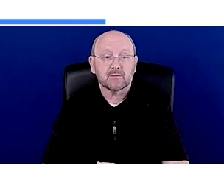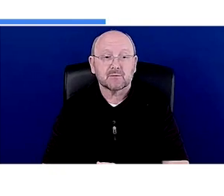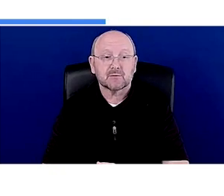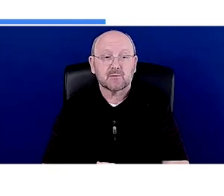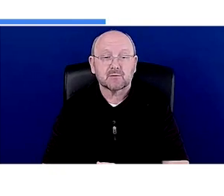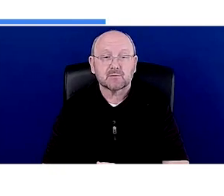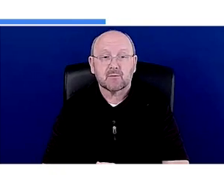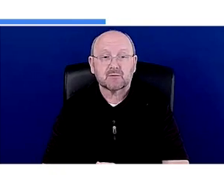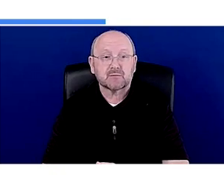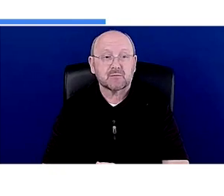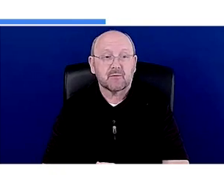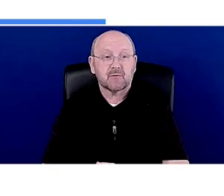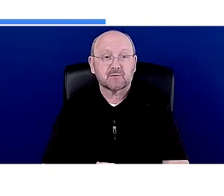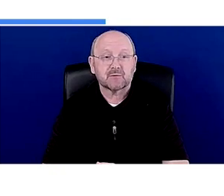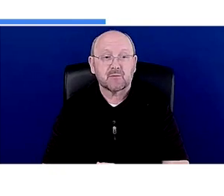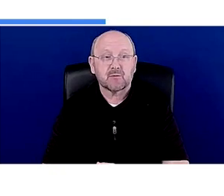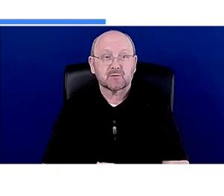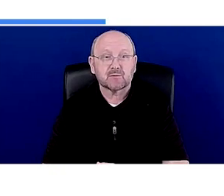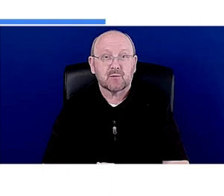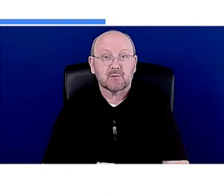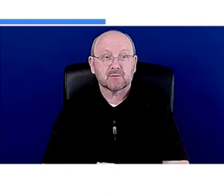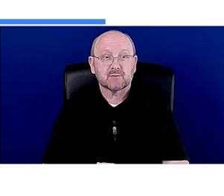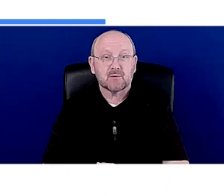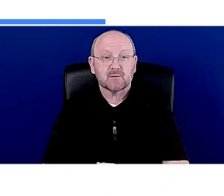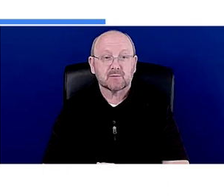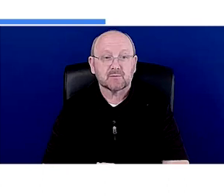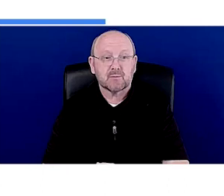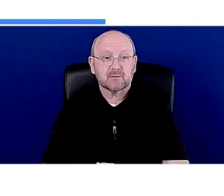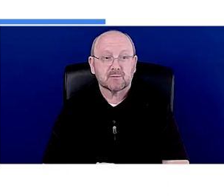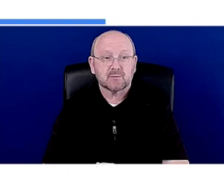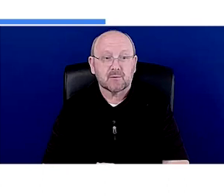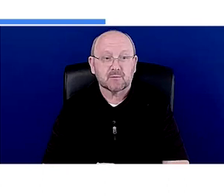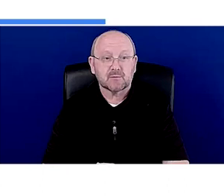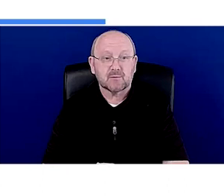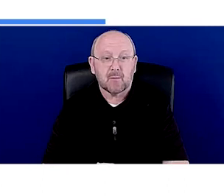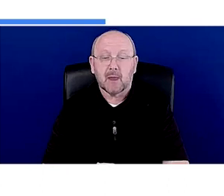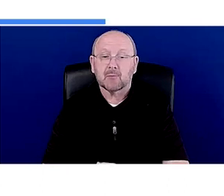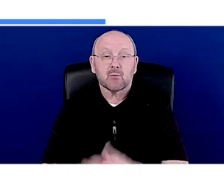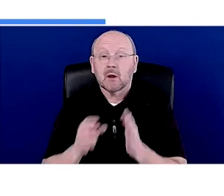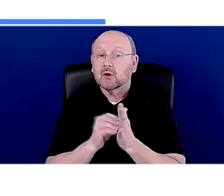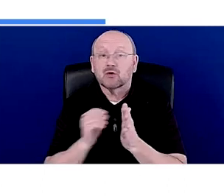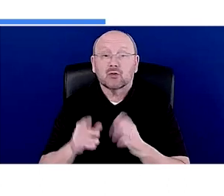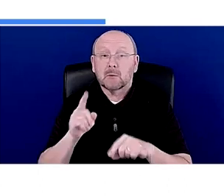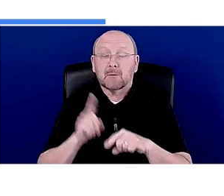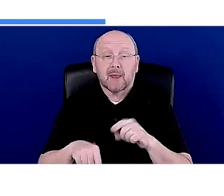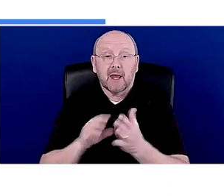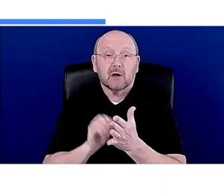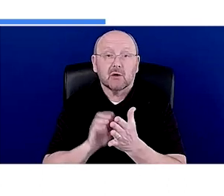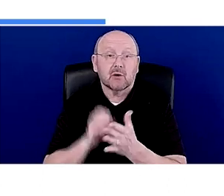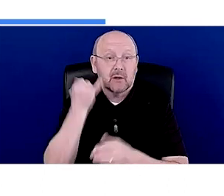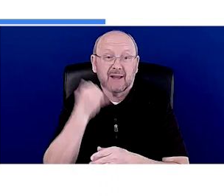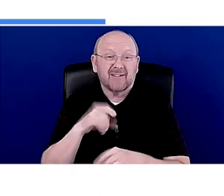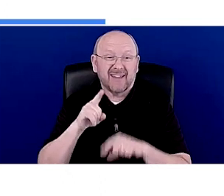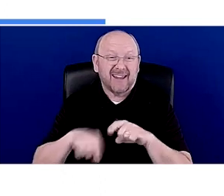So, um, one thing to keep in mind is that students can't learn from books they can't